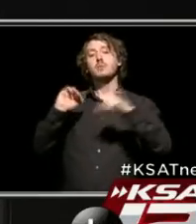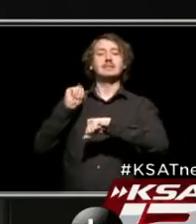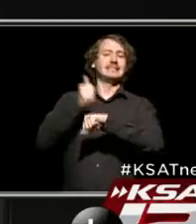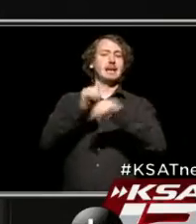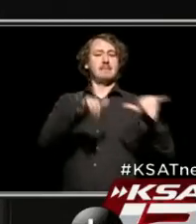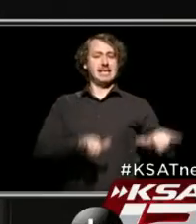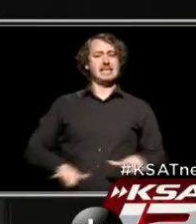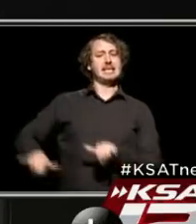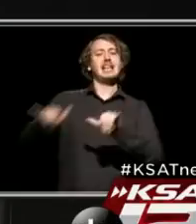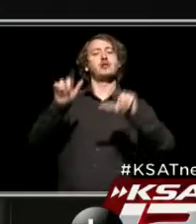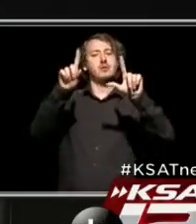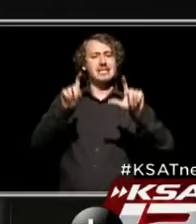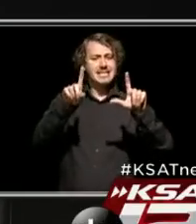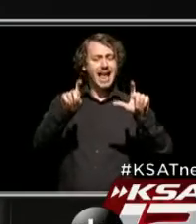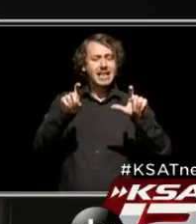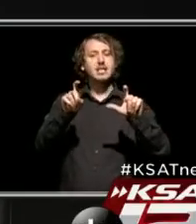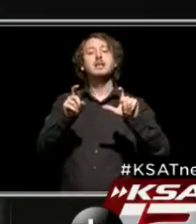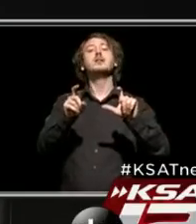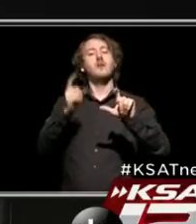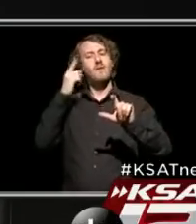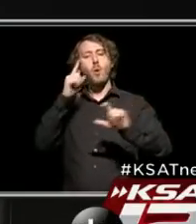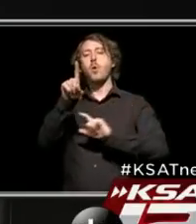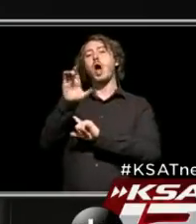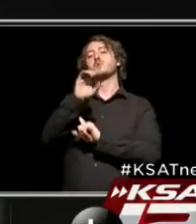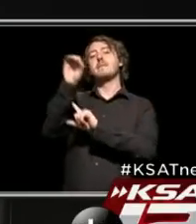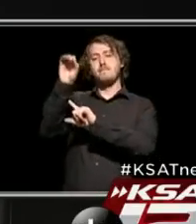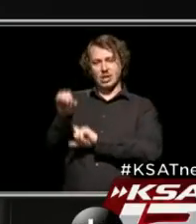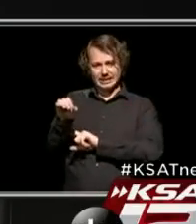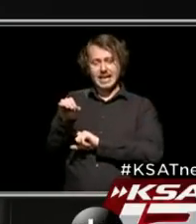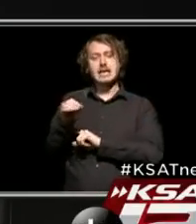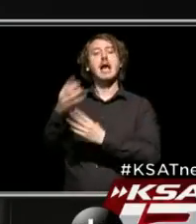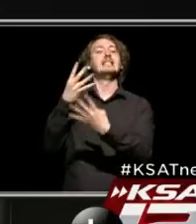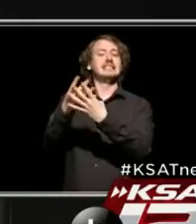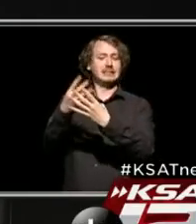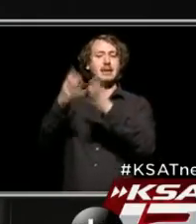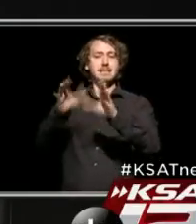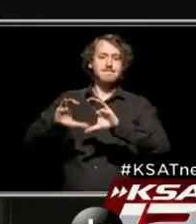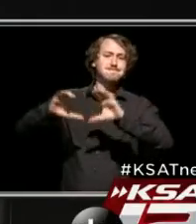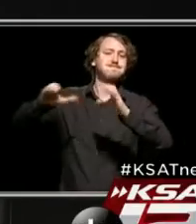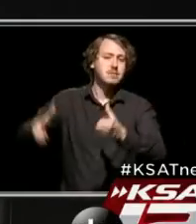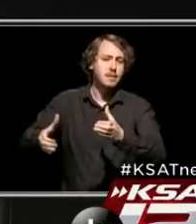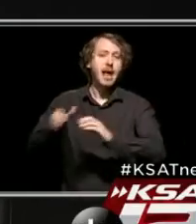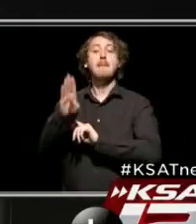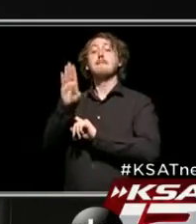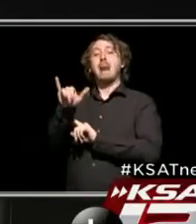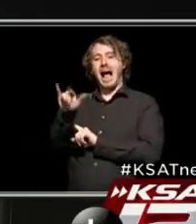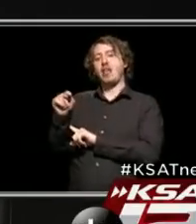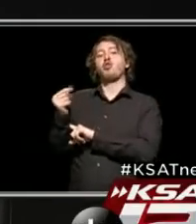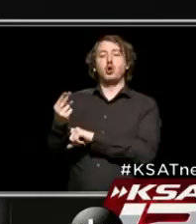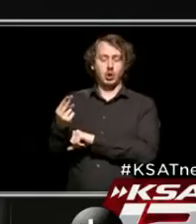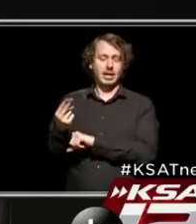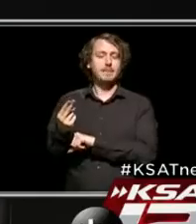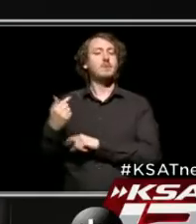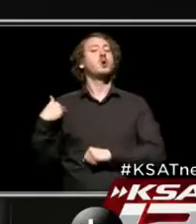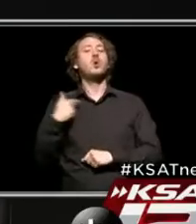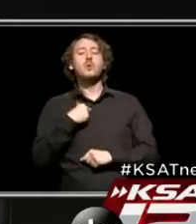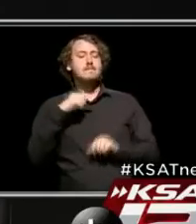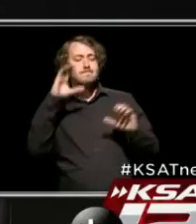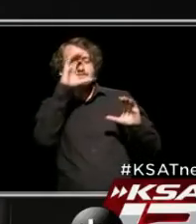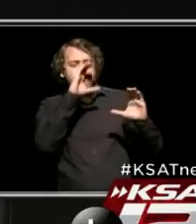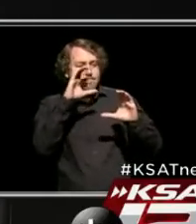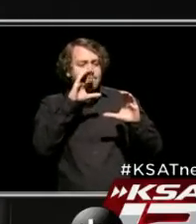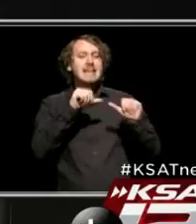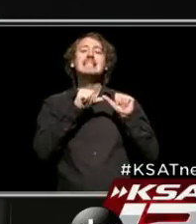tests to 100% of the population by Thursday. And we're working to identify continuing need for